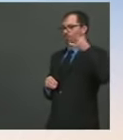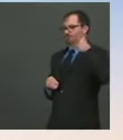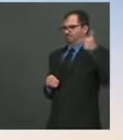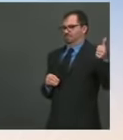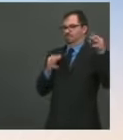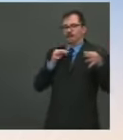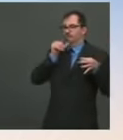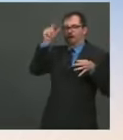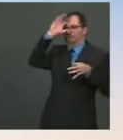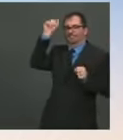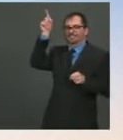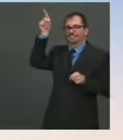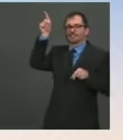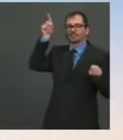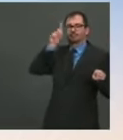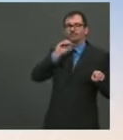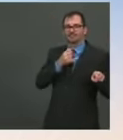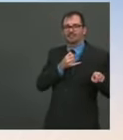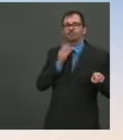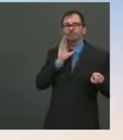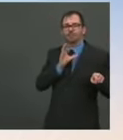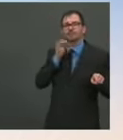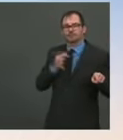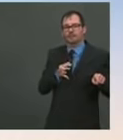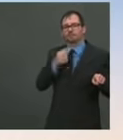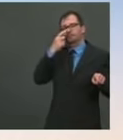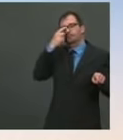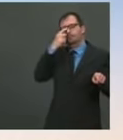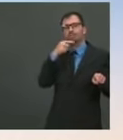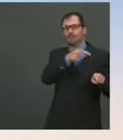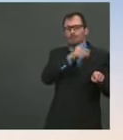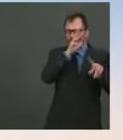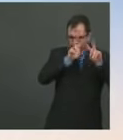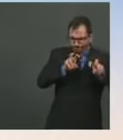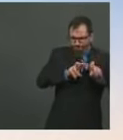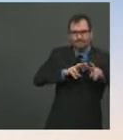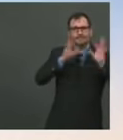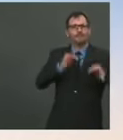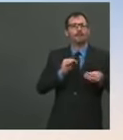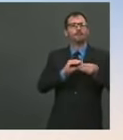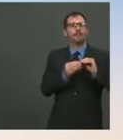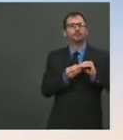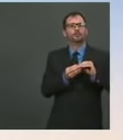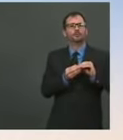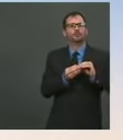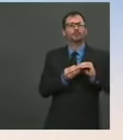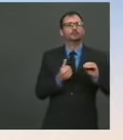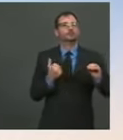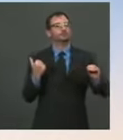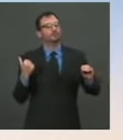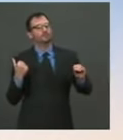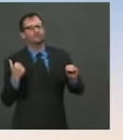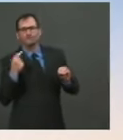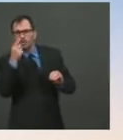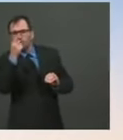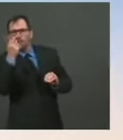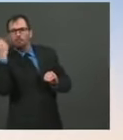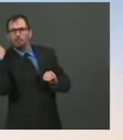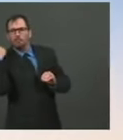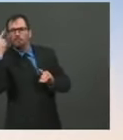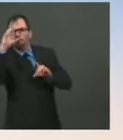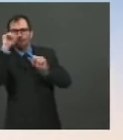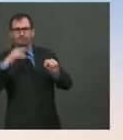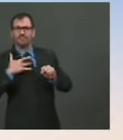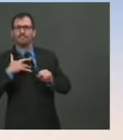The DOJ will talk to the specifics of this. so what changed then from yesterday? You're saying that he would be perfectly comfortable settling with these